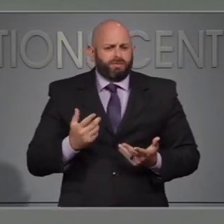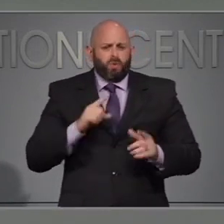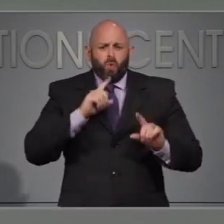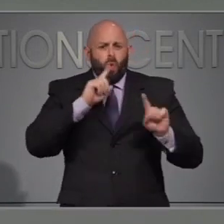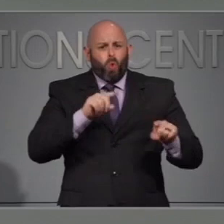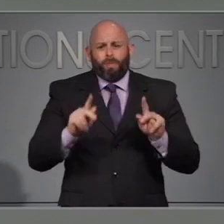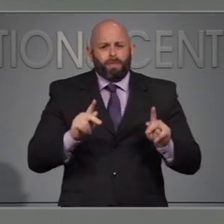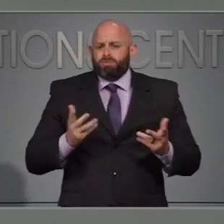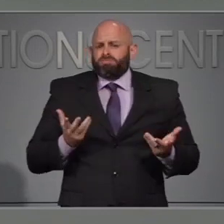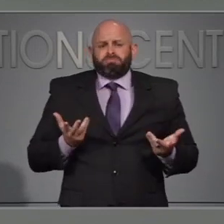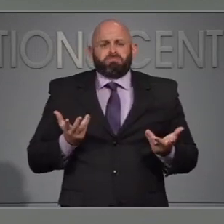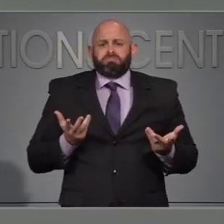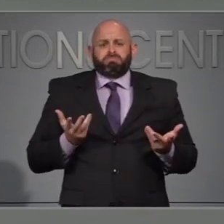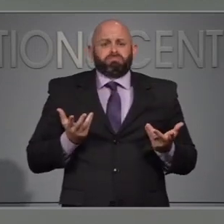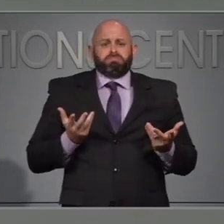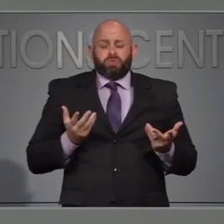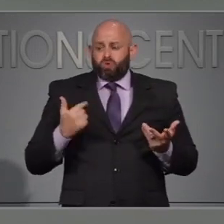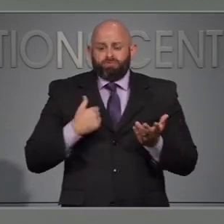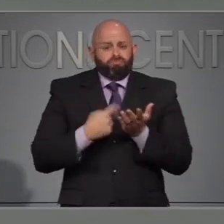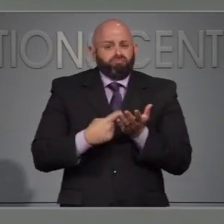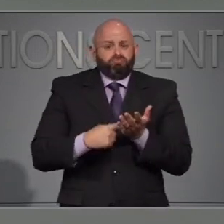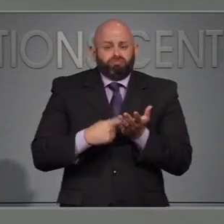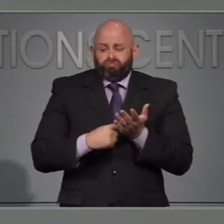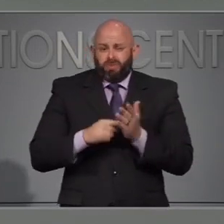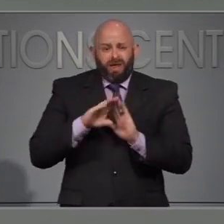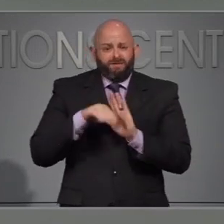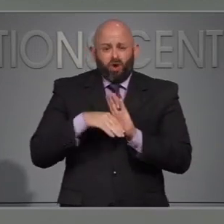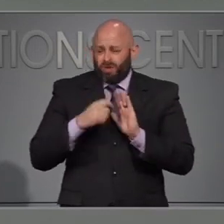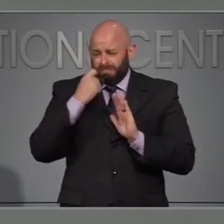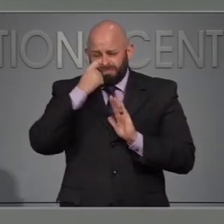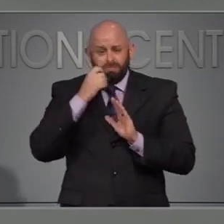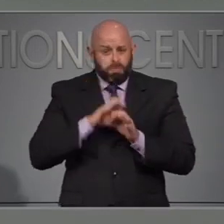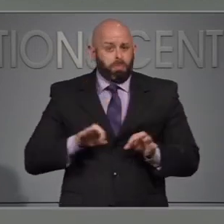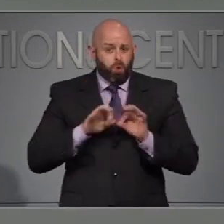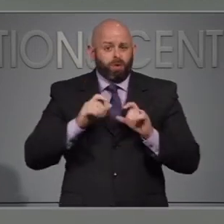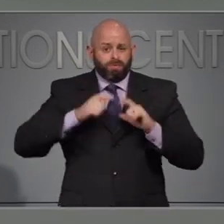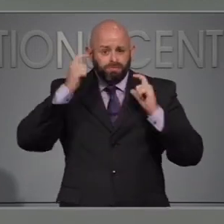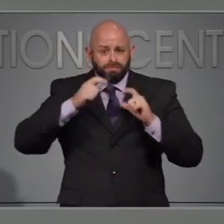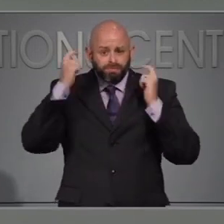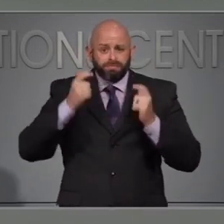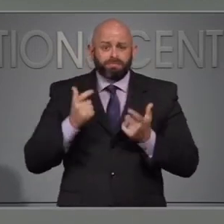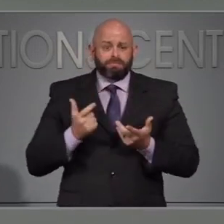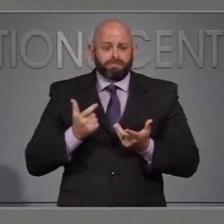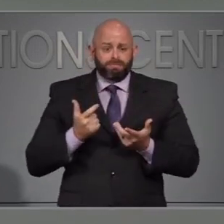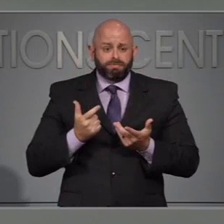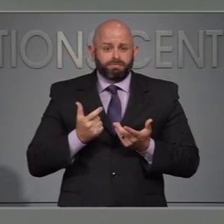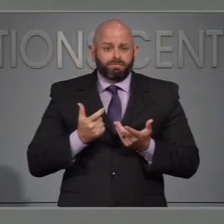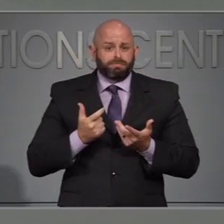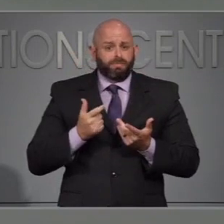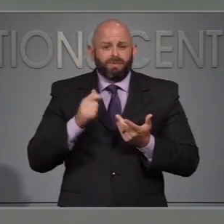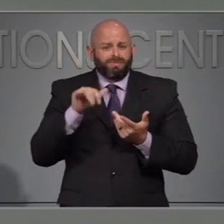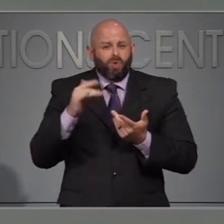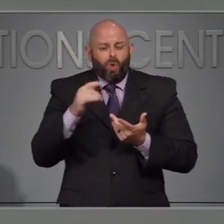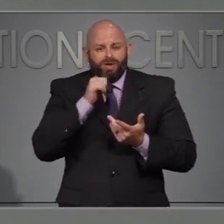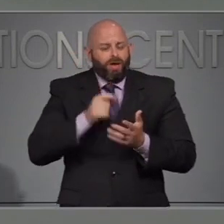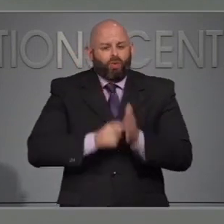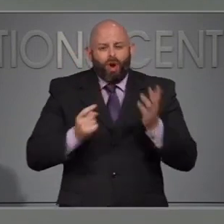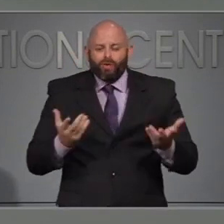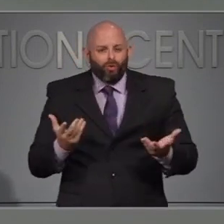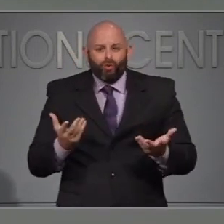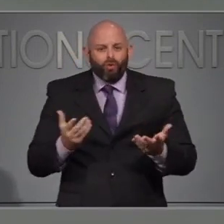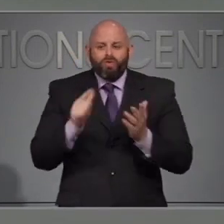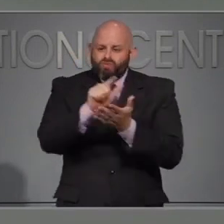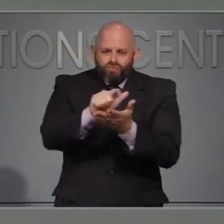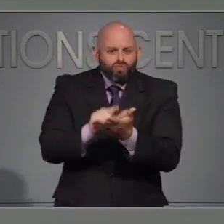pretty much for the last half hour, you and your team, about the importance of face coverings, how critical they are, the science is there. Why not just make this a rule